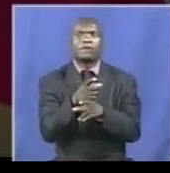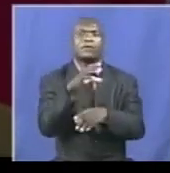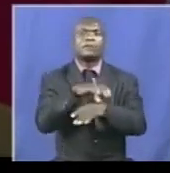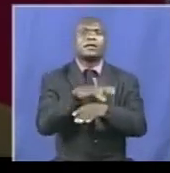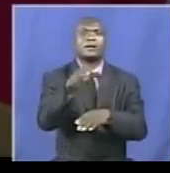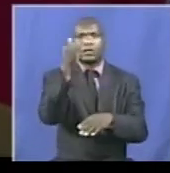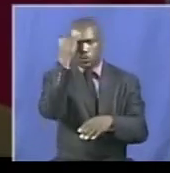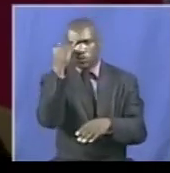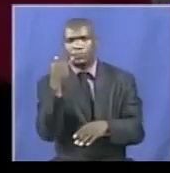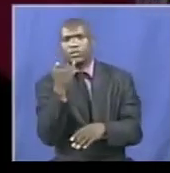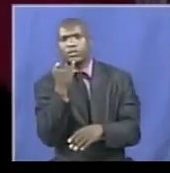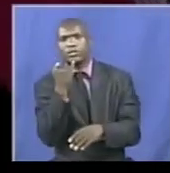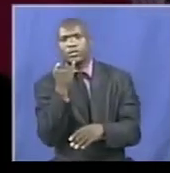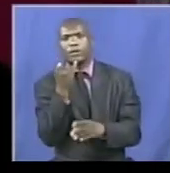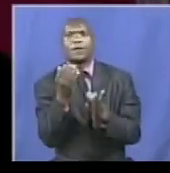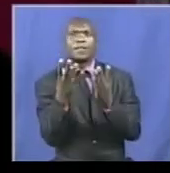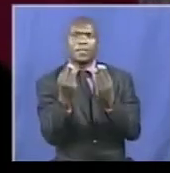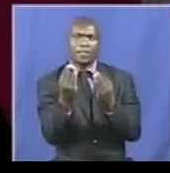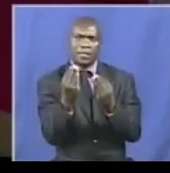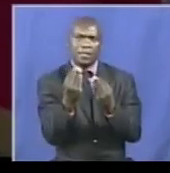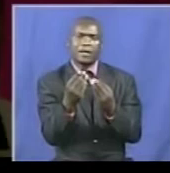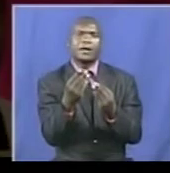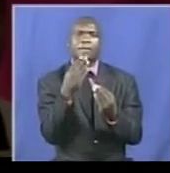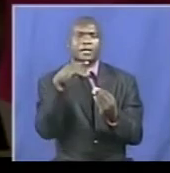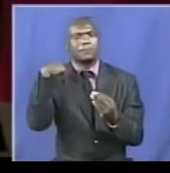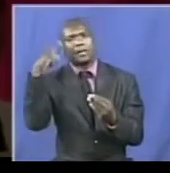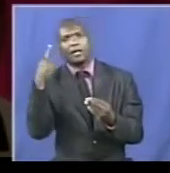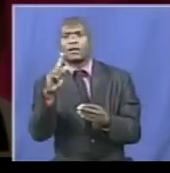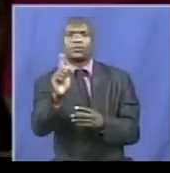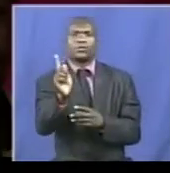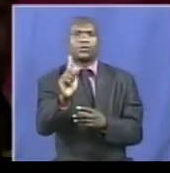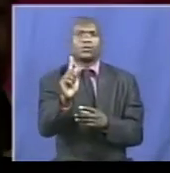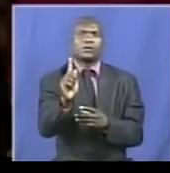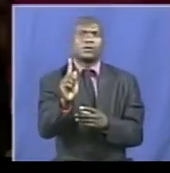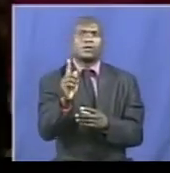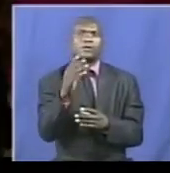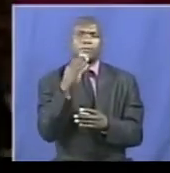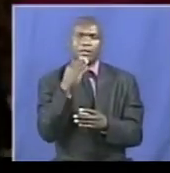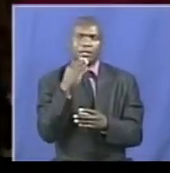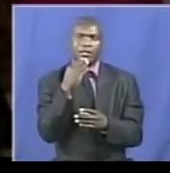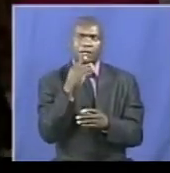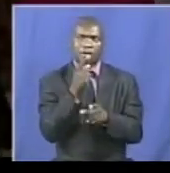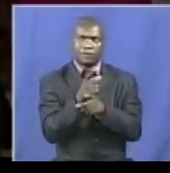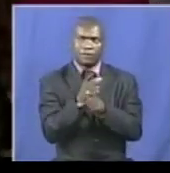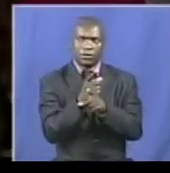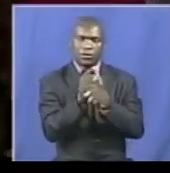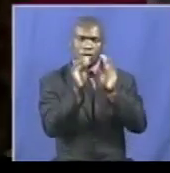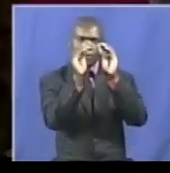Very easily, you just throw grains here, and you have your trap, you easily.